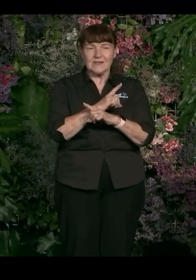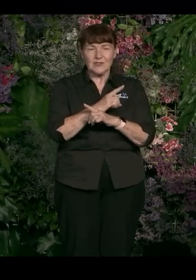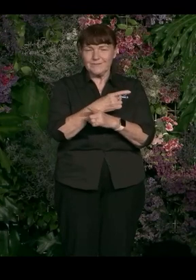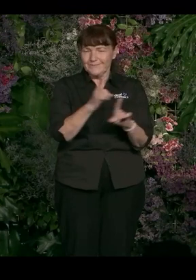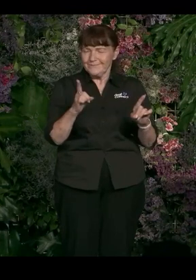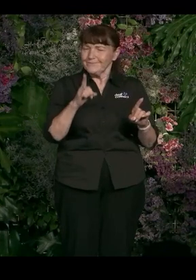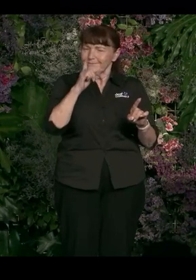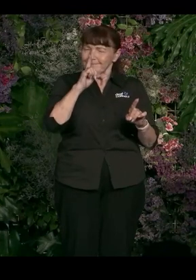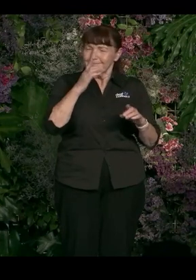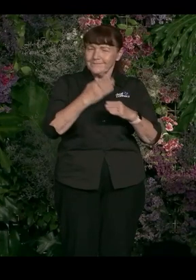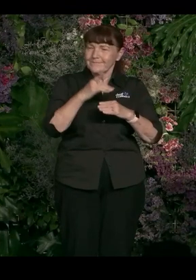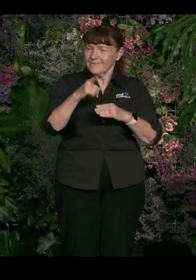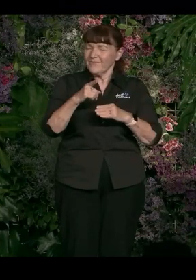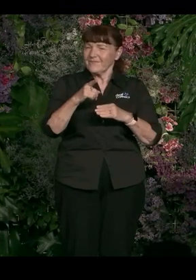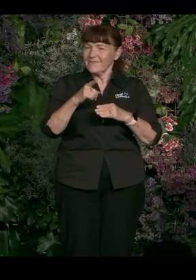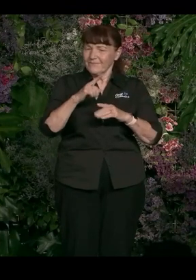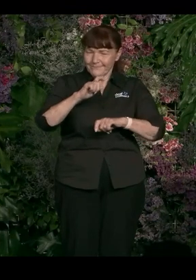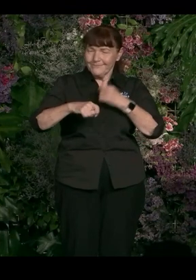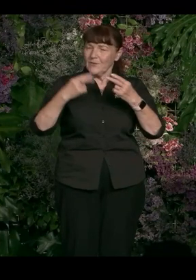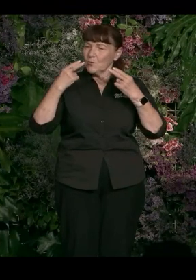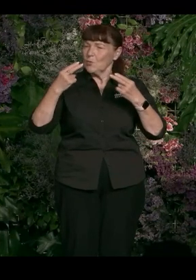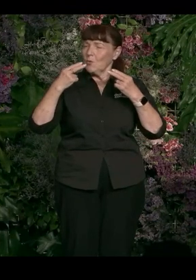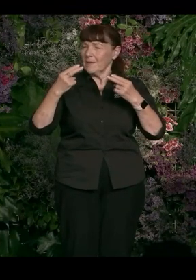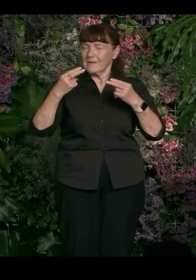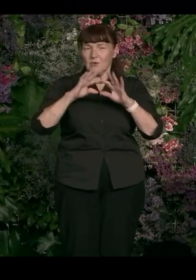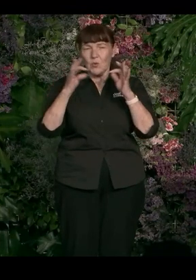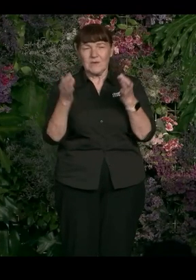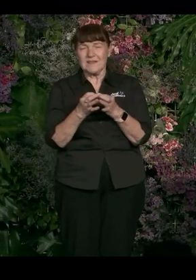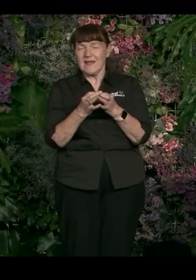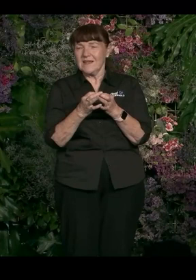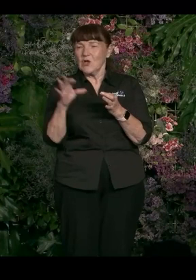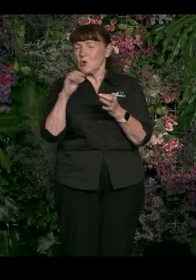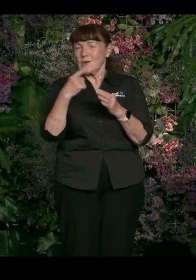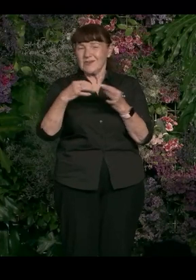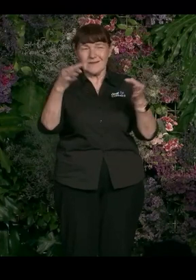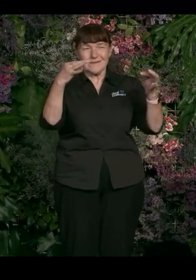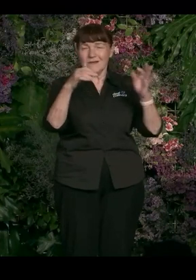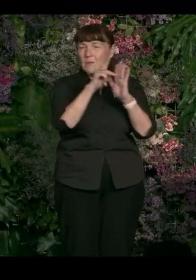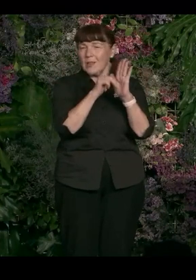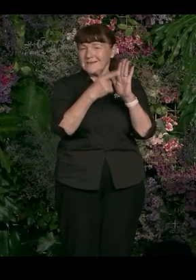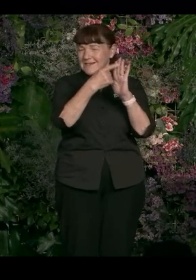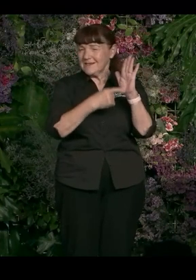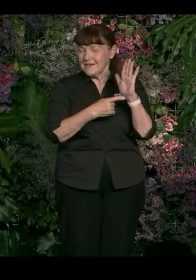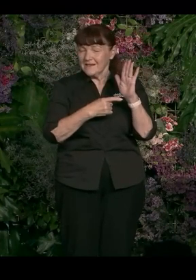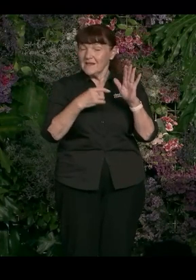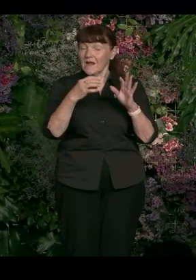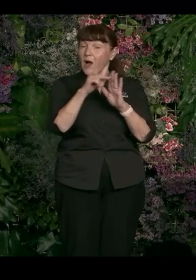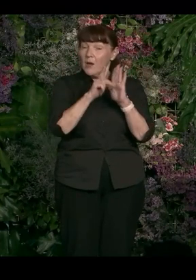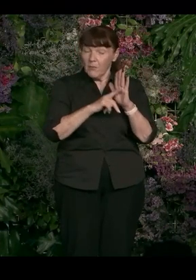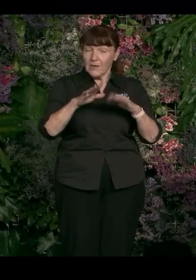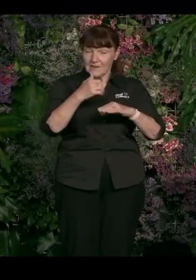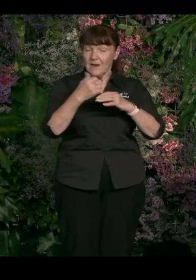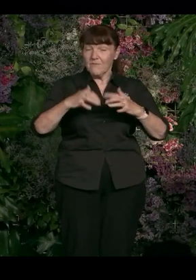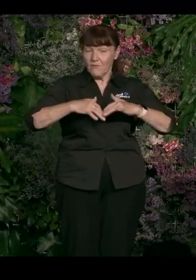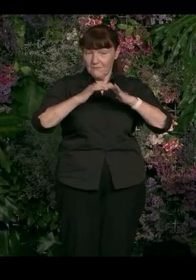norms within organisations as opposed to just policies. So, policies set the framework